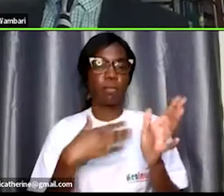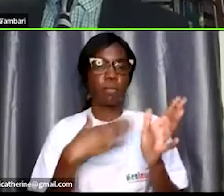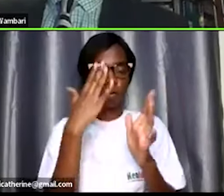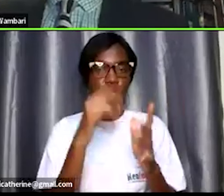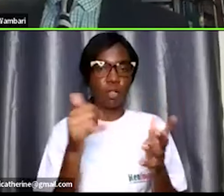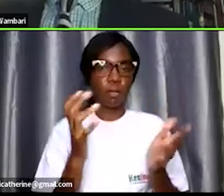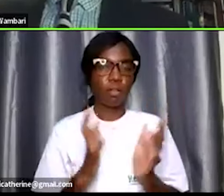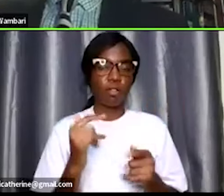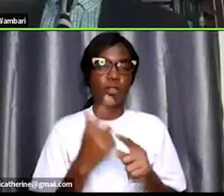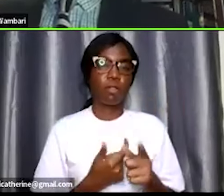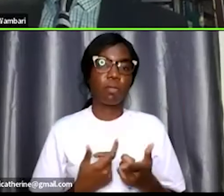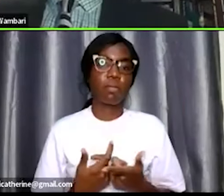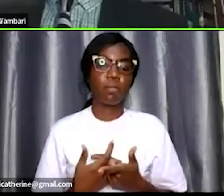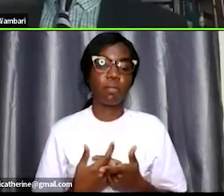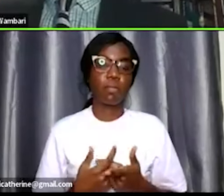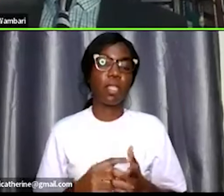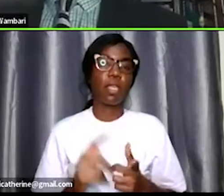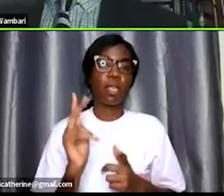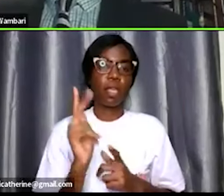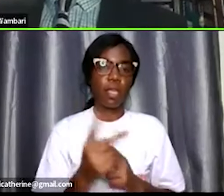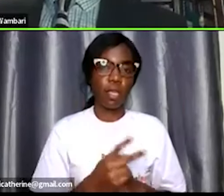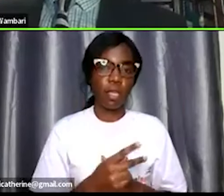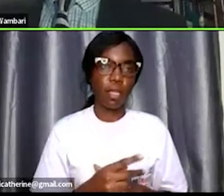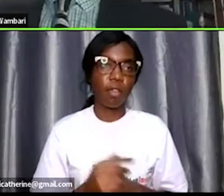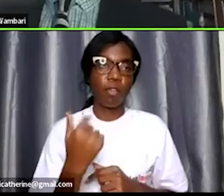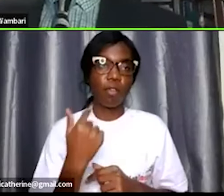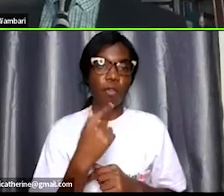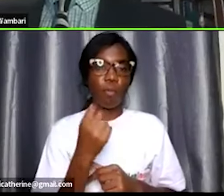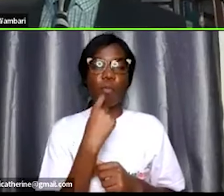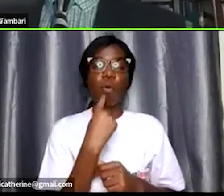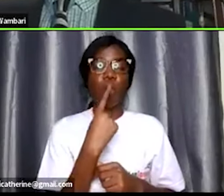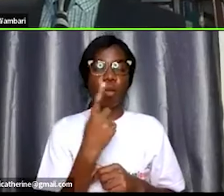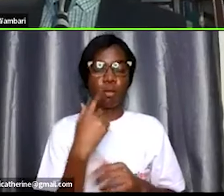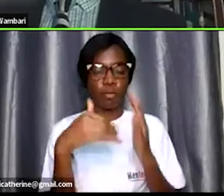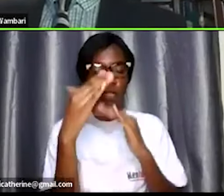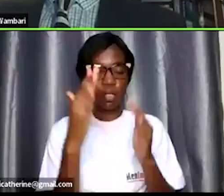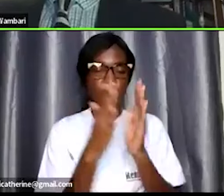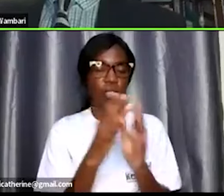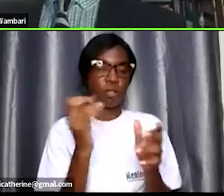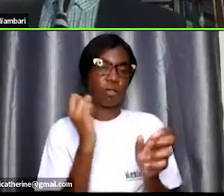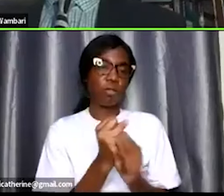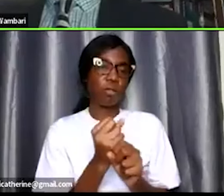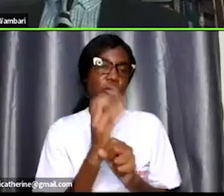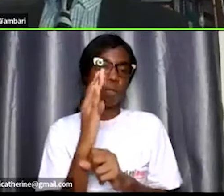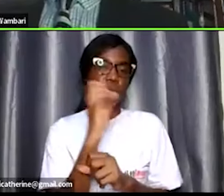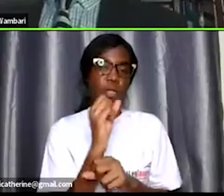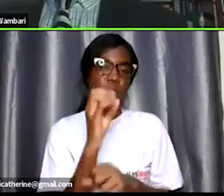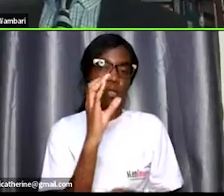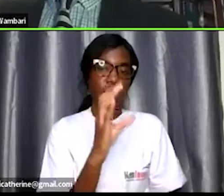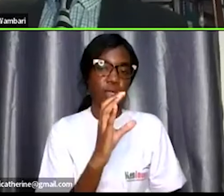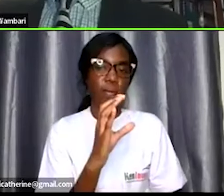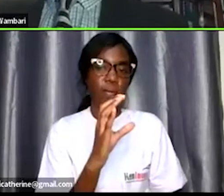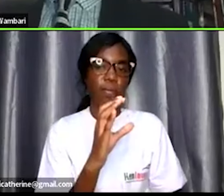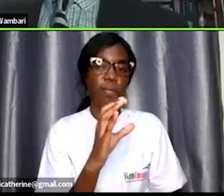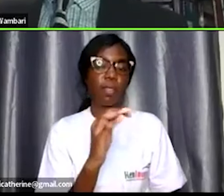from um uh kenya uh he was in mo university and he did bsc and